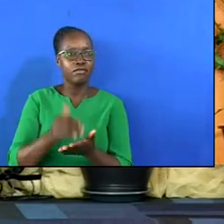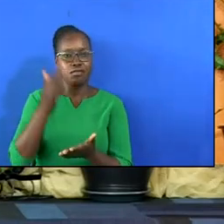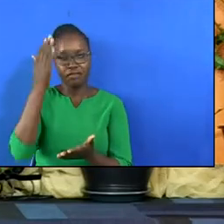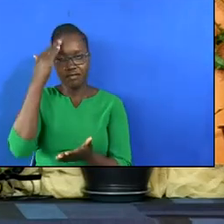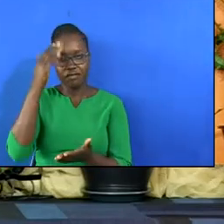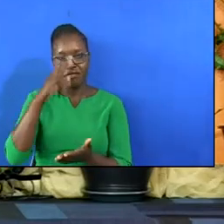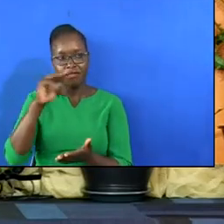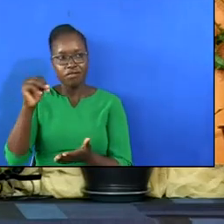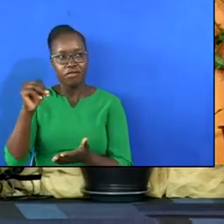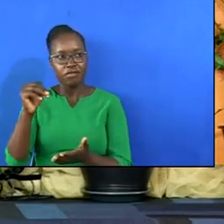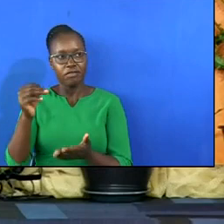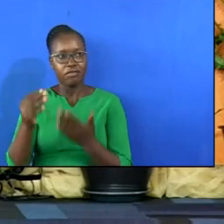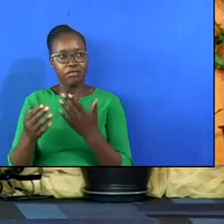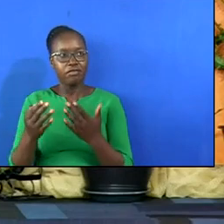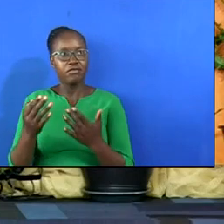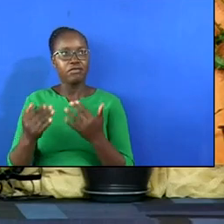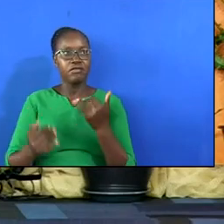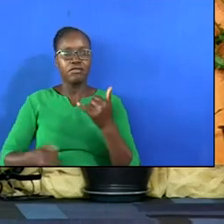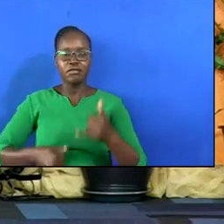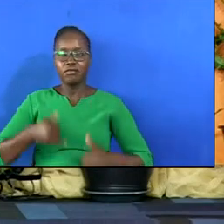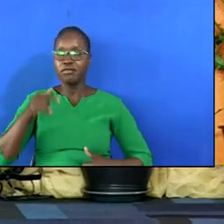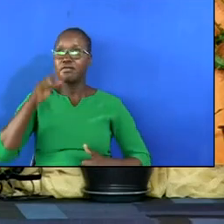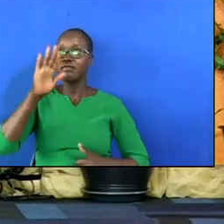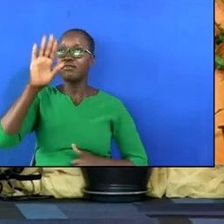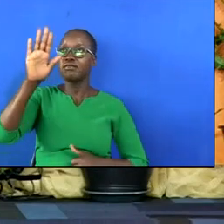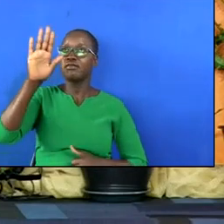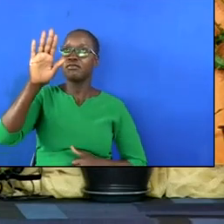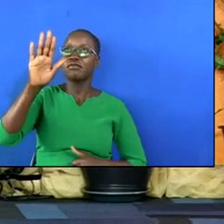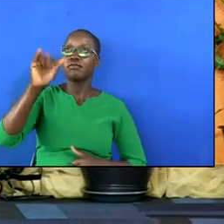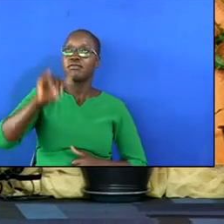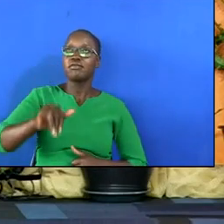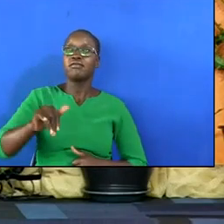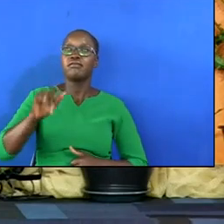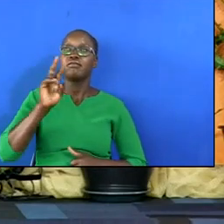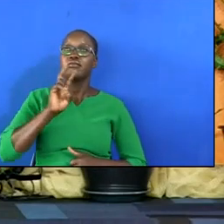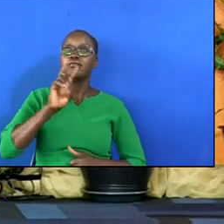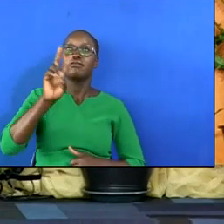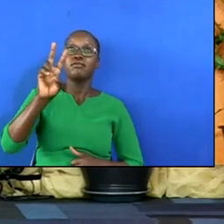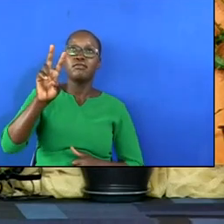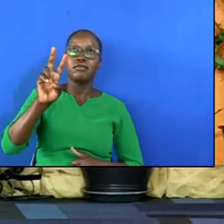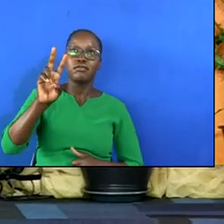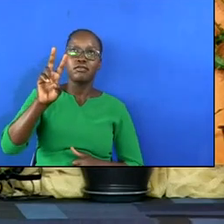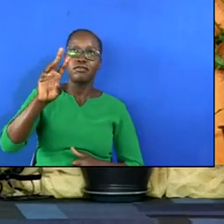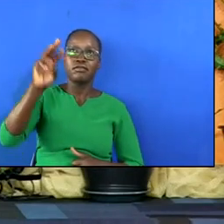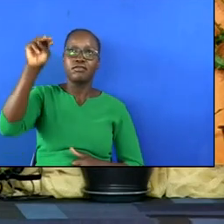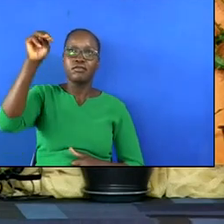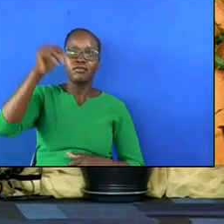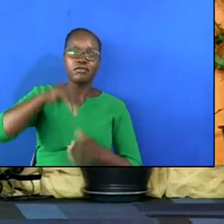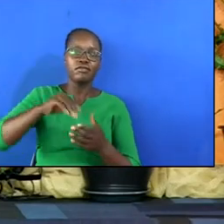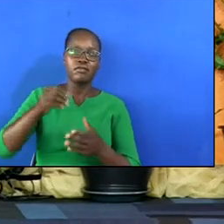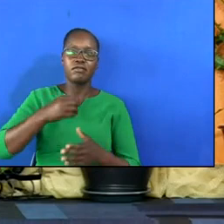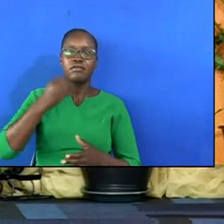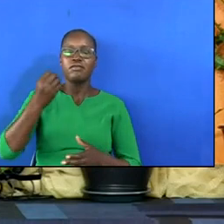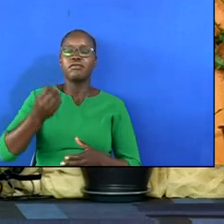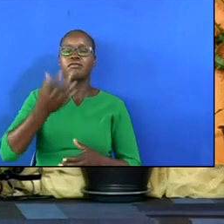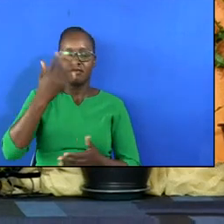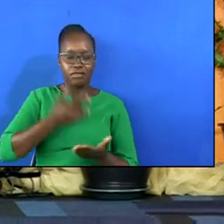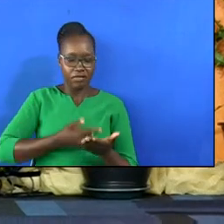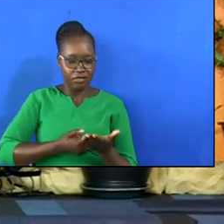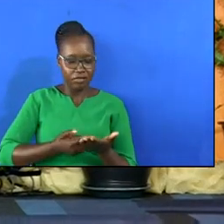that you may rejoice in him that you may behold him in his beauty